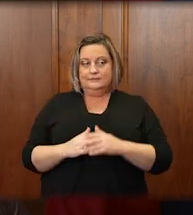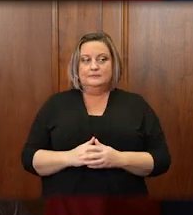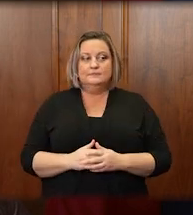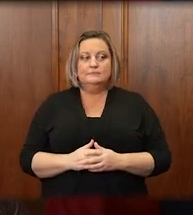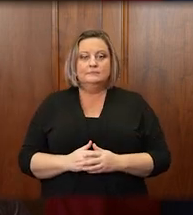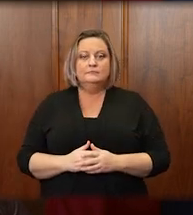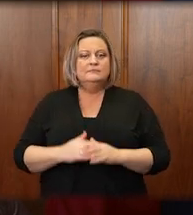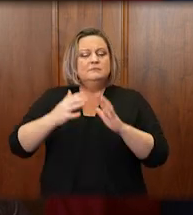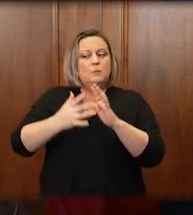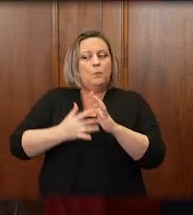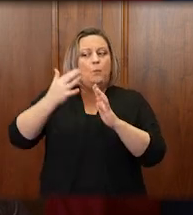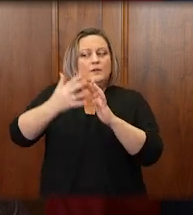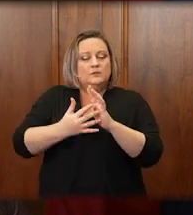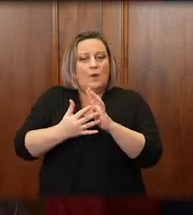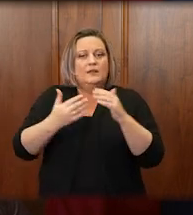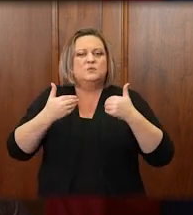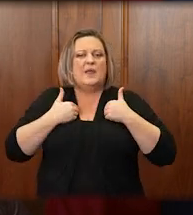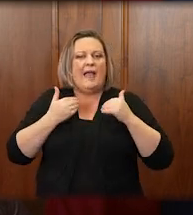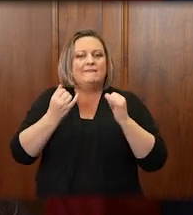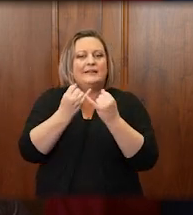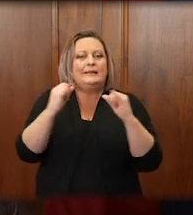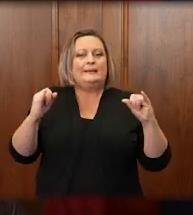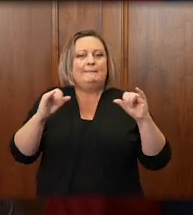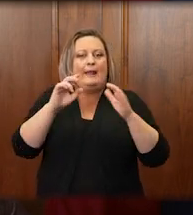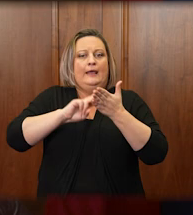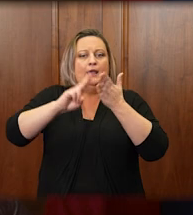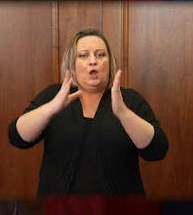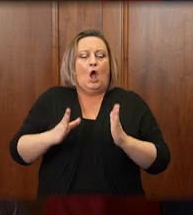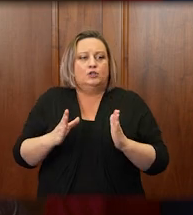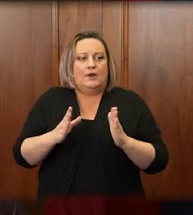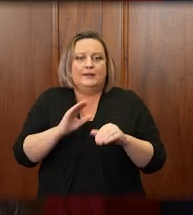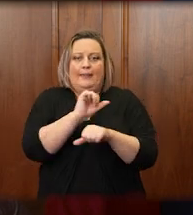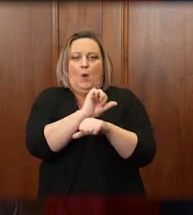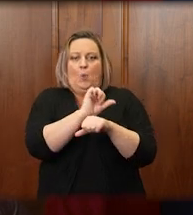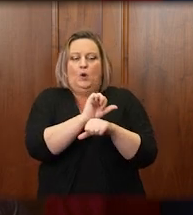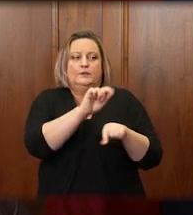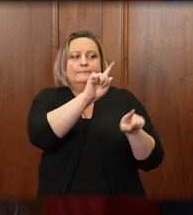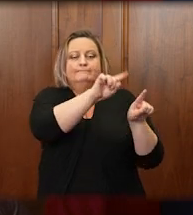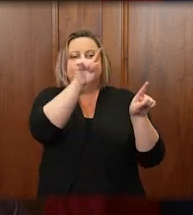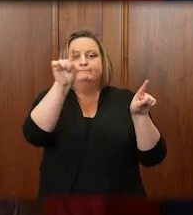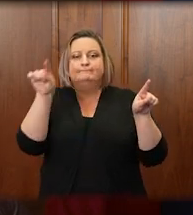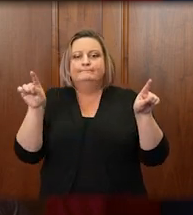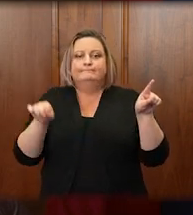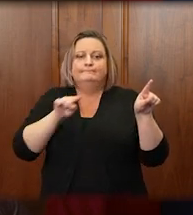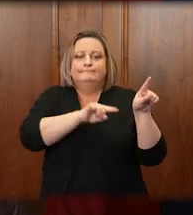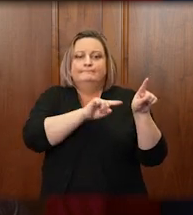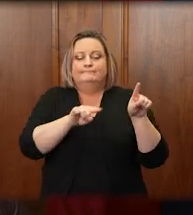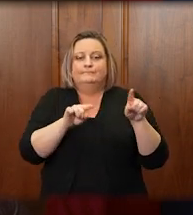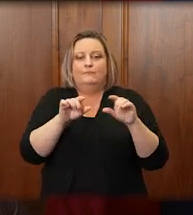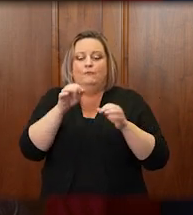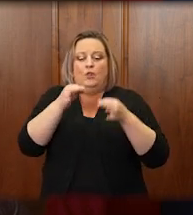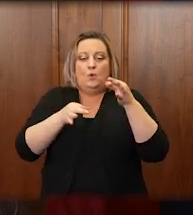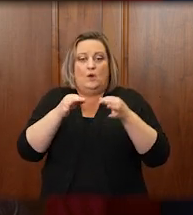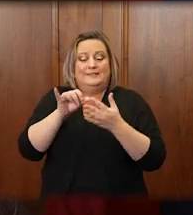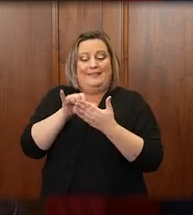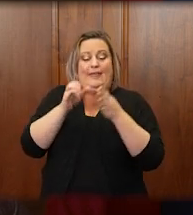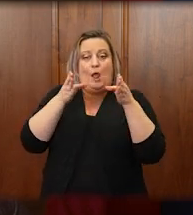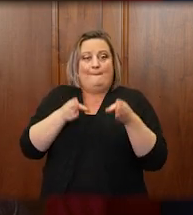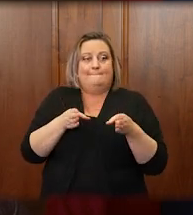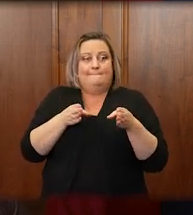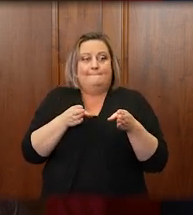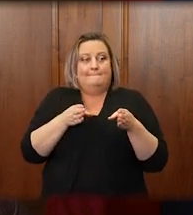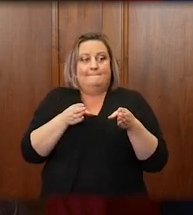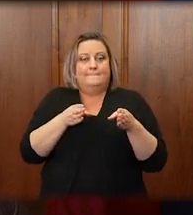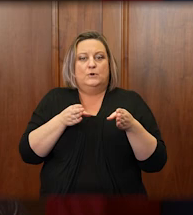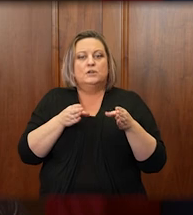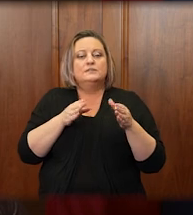an independent contractor statistician who does work for courts around the country and that person conducts a weighted